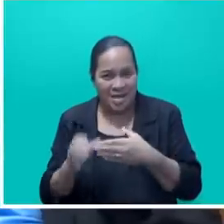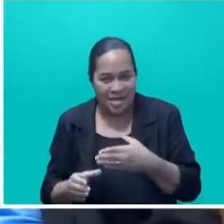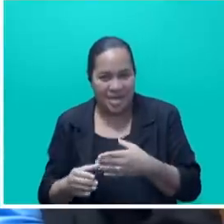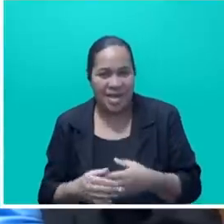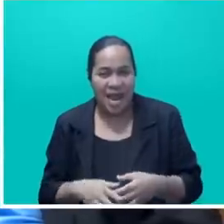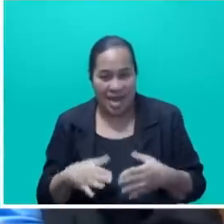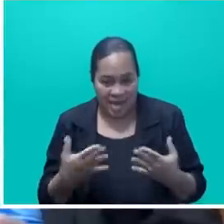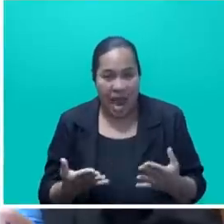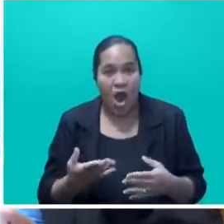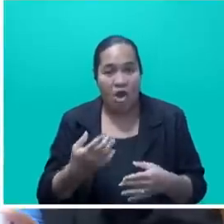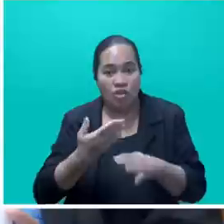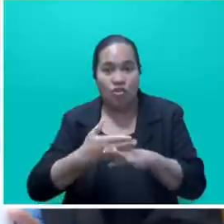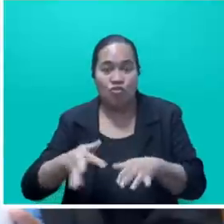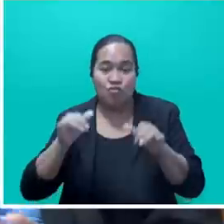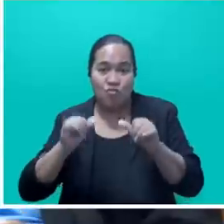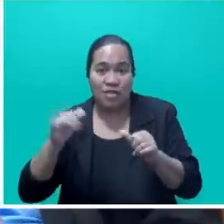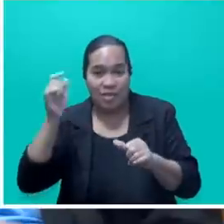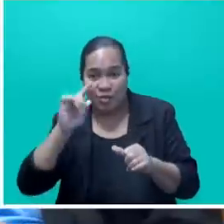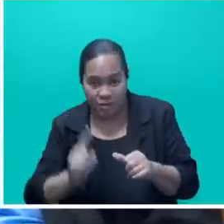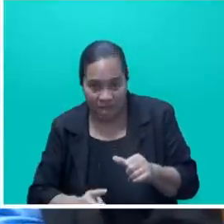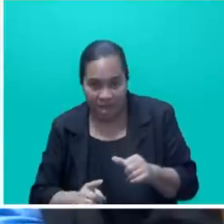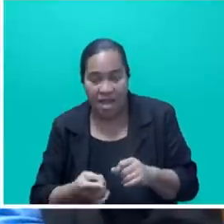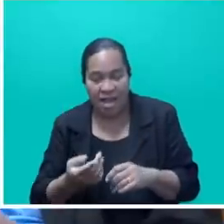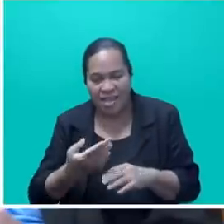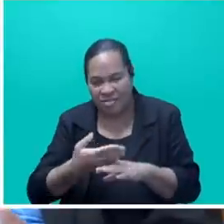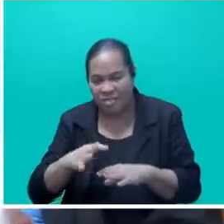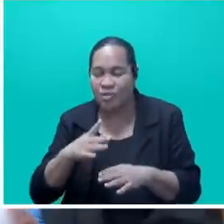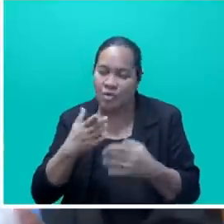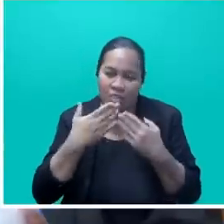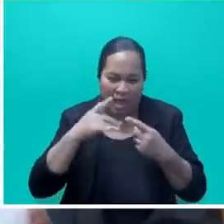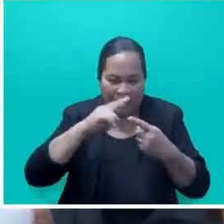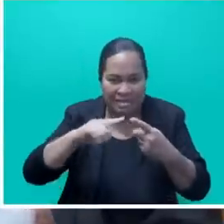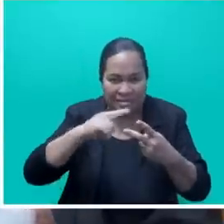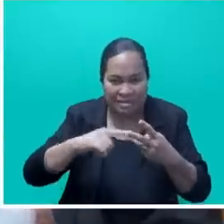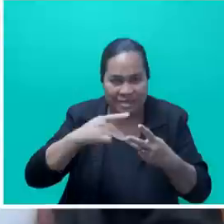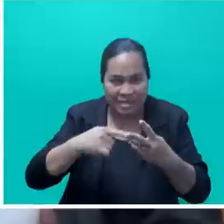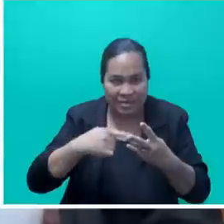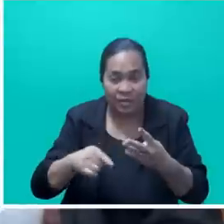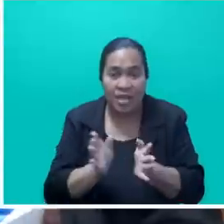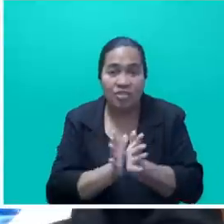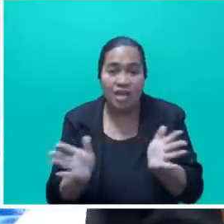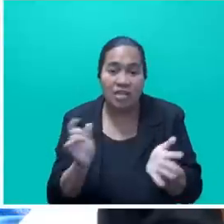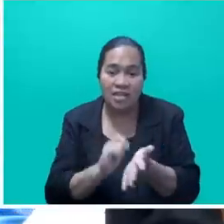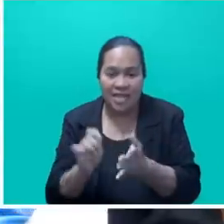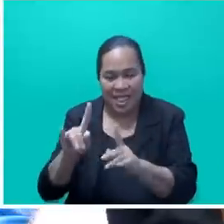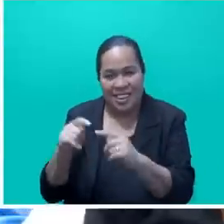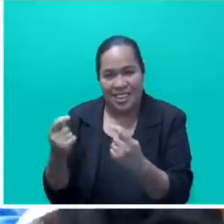Rora Sanghawe, Natokewe Moro. And also, my thanks to the general secretary and his team.